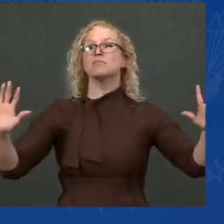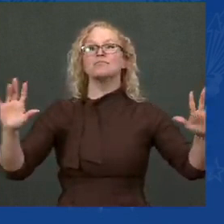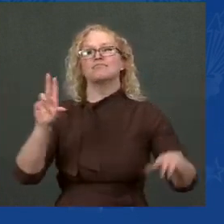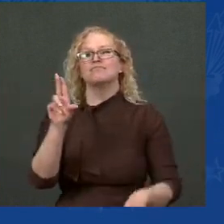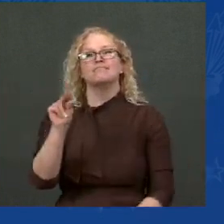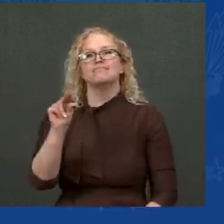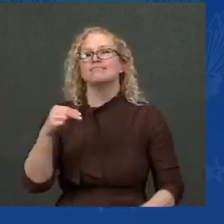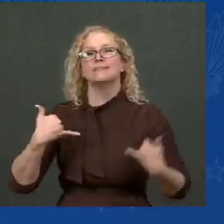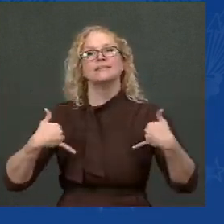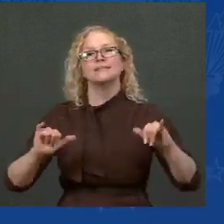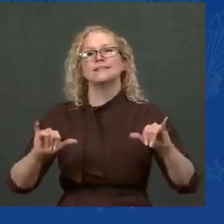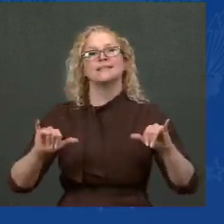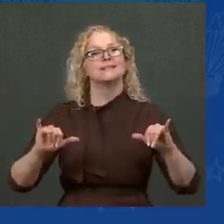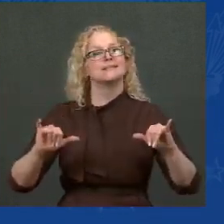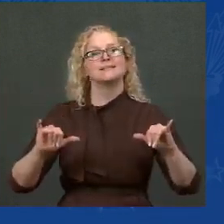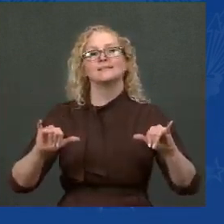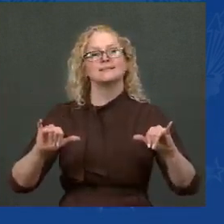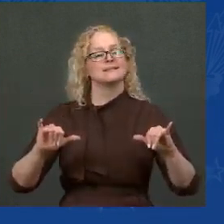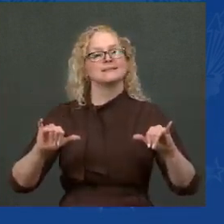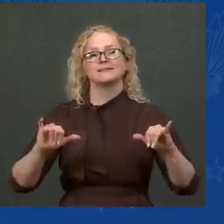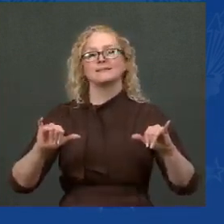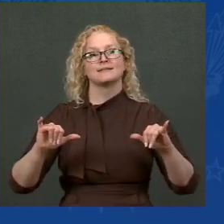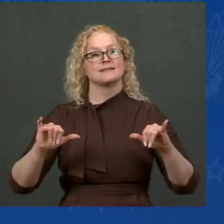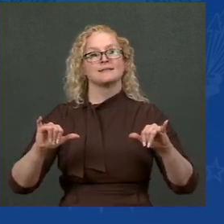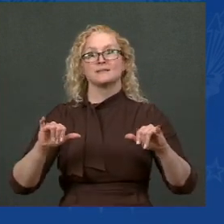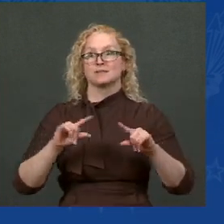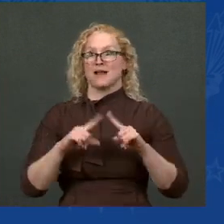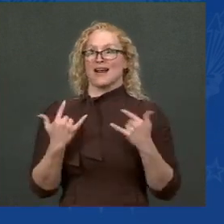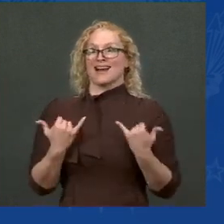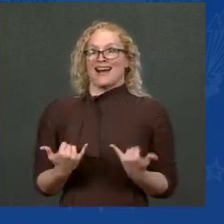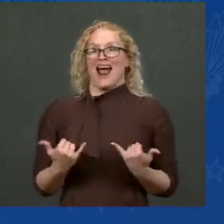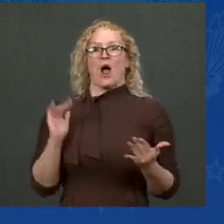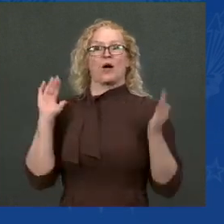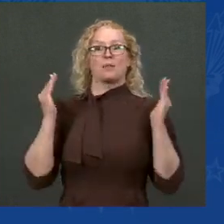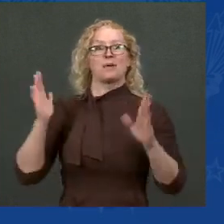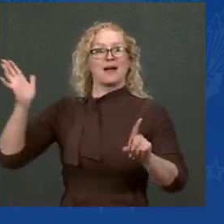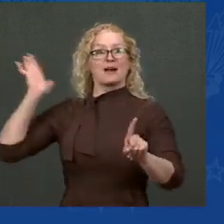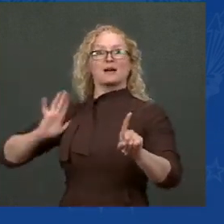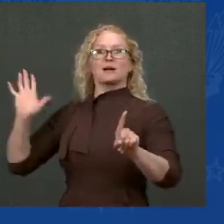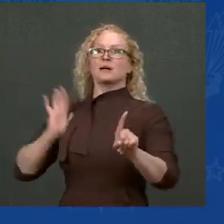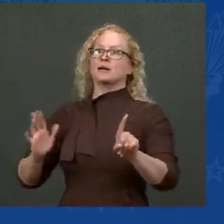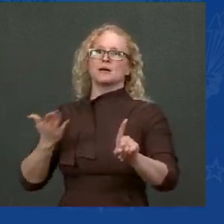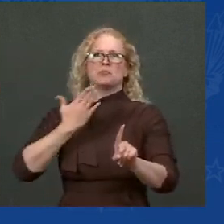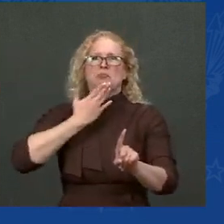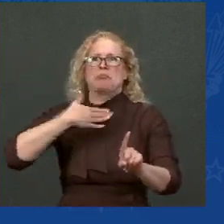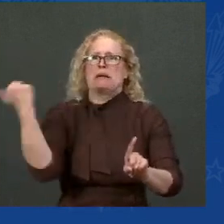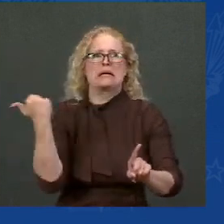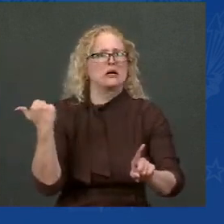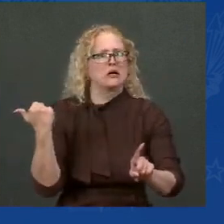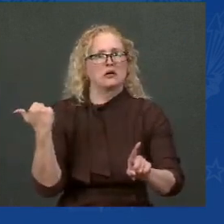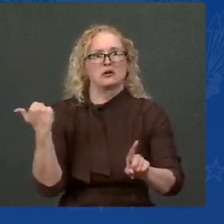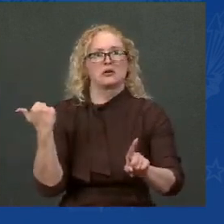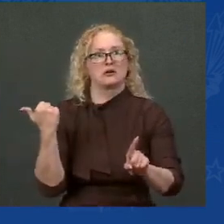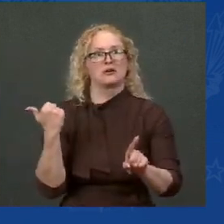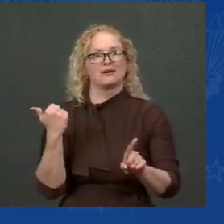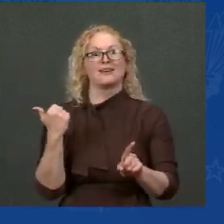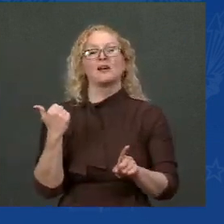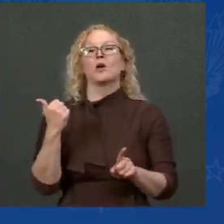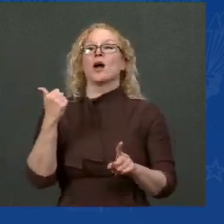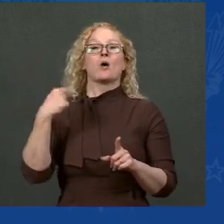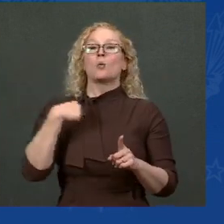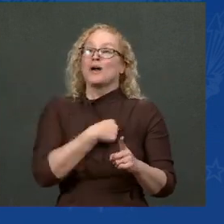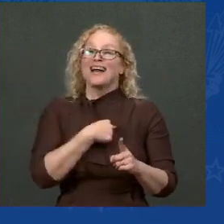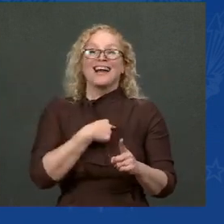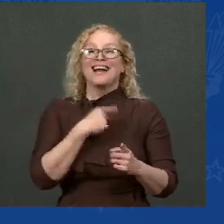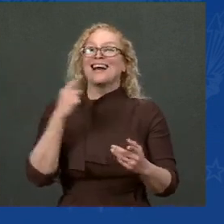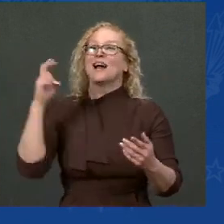potential treatment for those who get sick, we're accelerating our path out of this pandemic. The second way to make sure recovery is fully